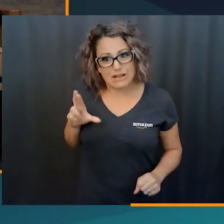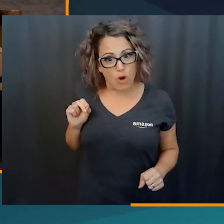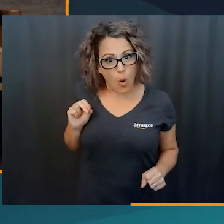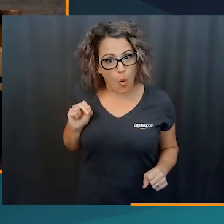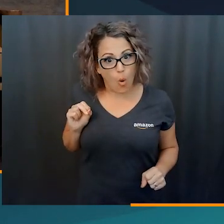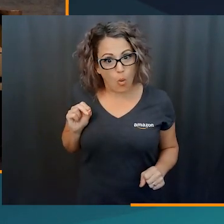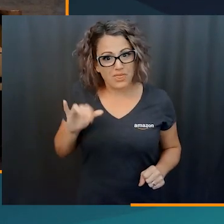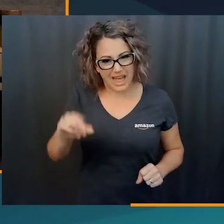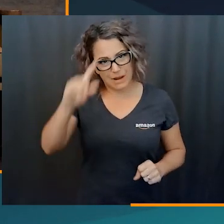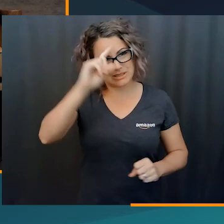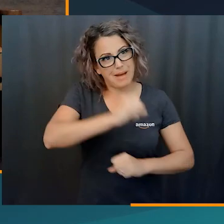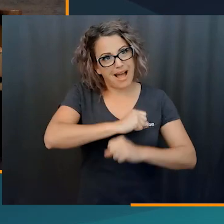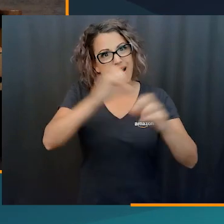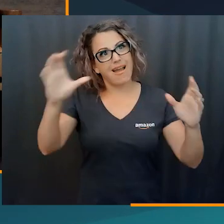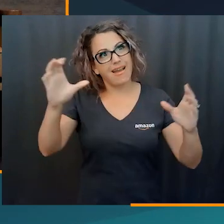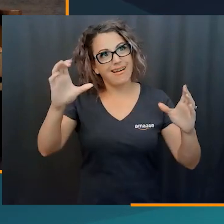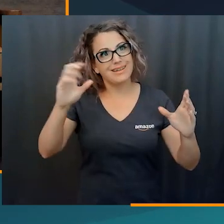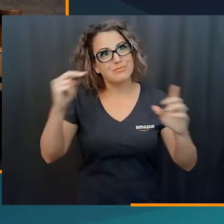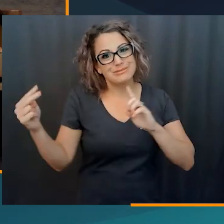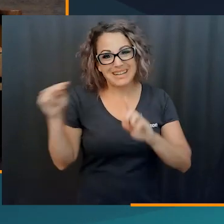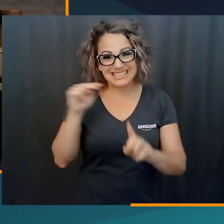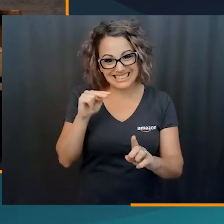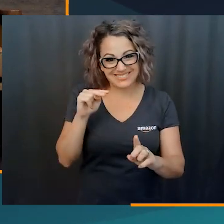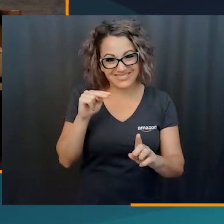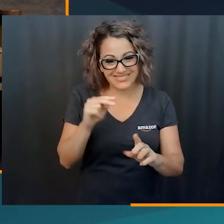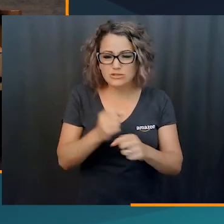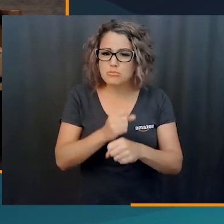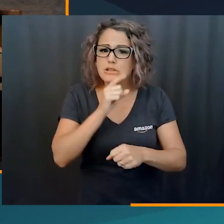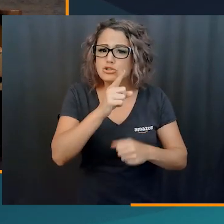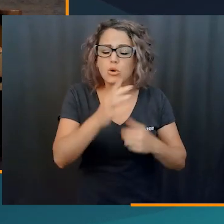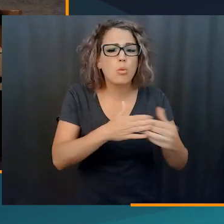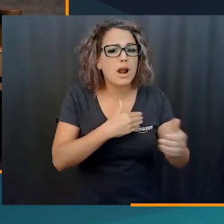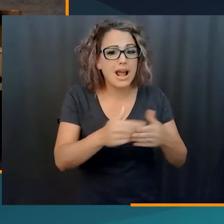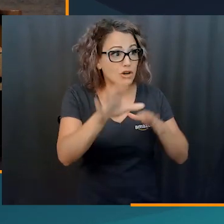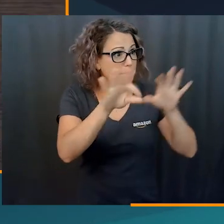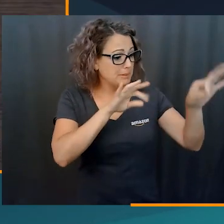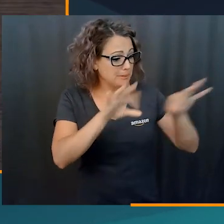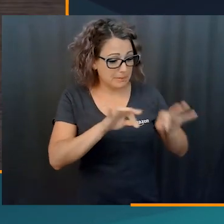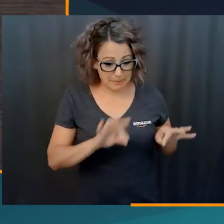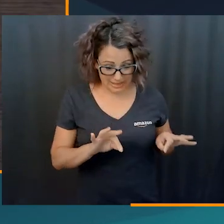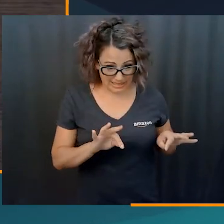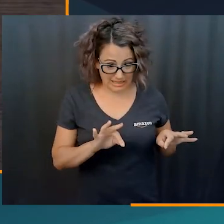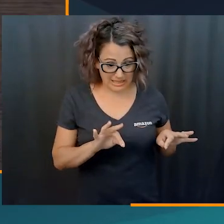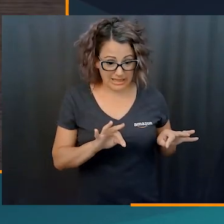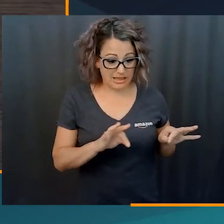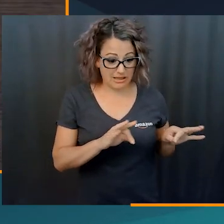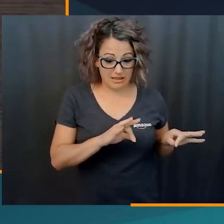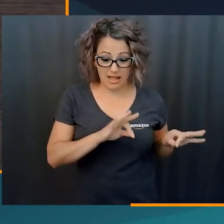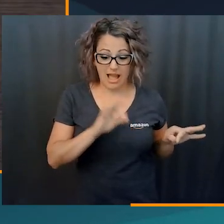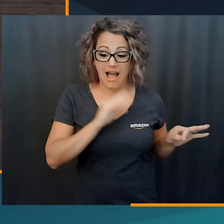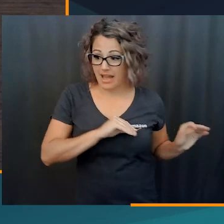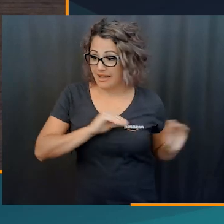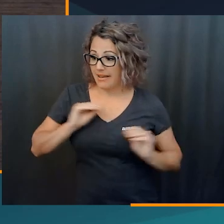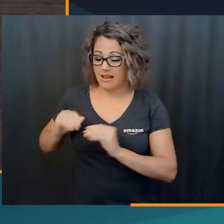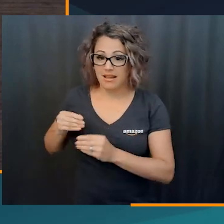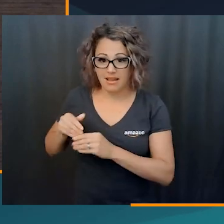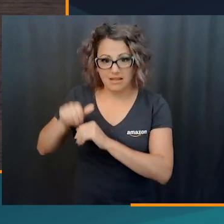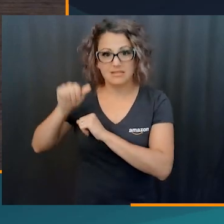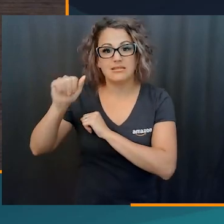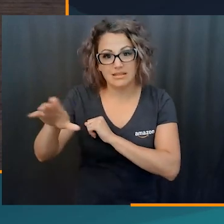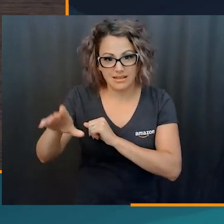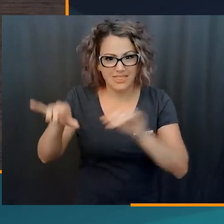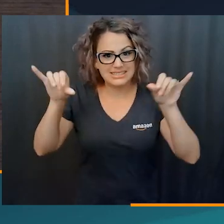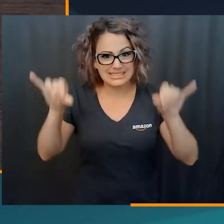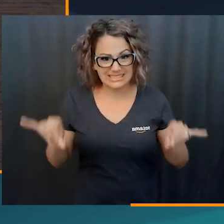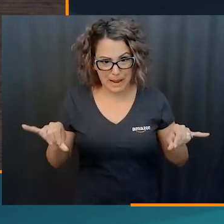like you just you're, you're a hero, kind of, you know, that's the way I started kind of looking at it, and just making sure that whatever someone sees